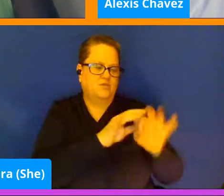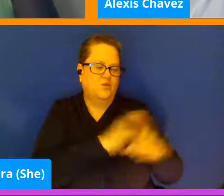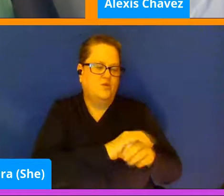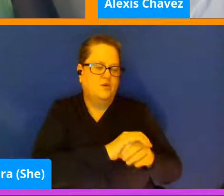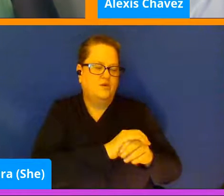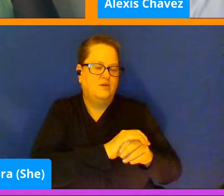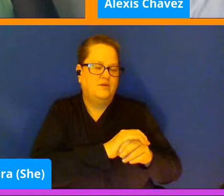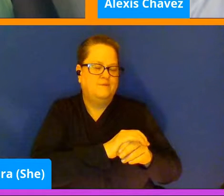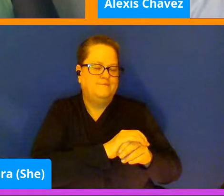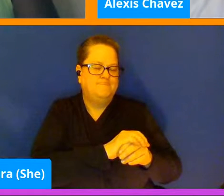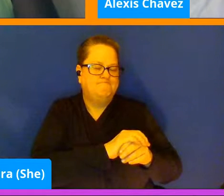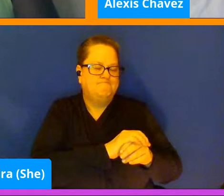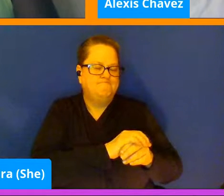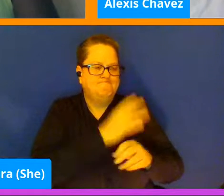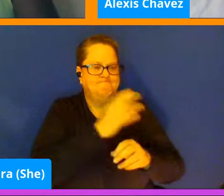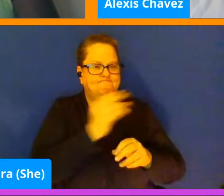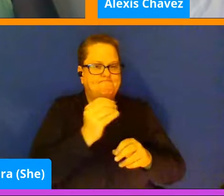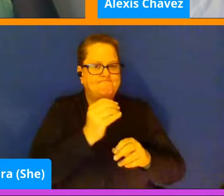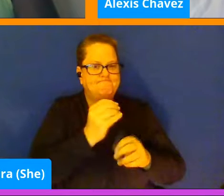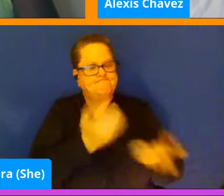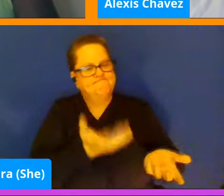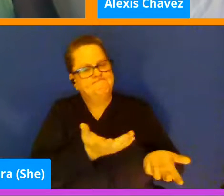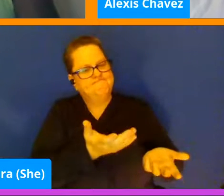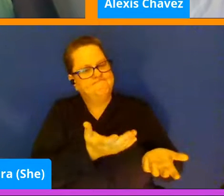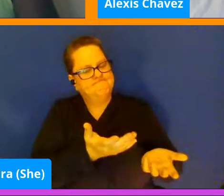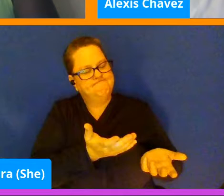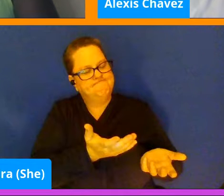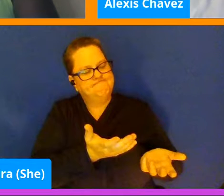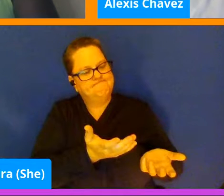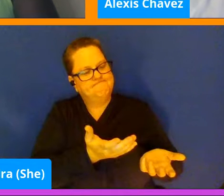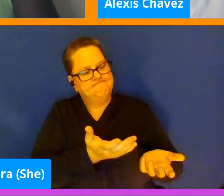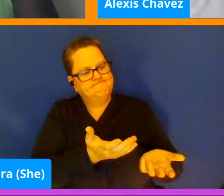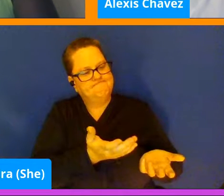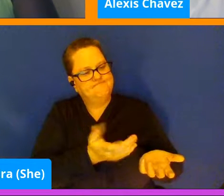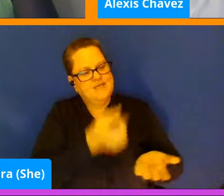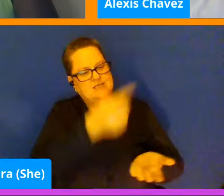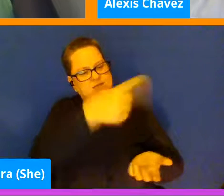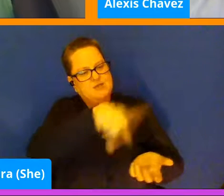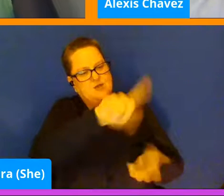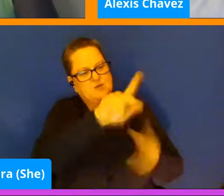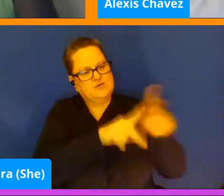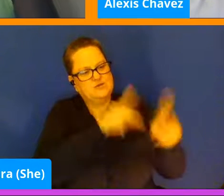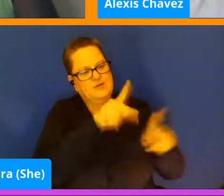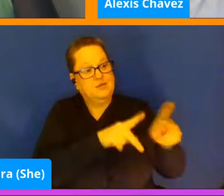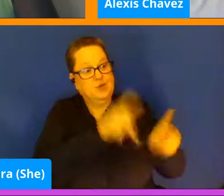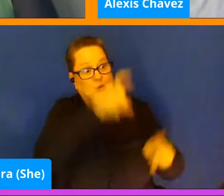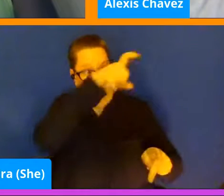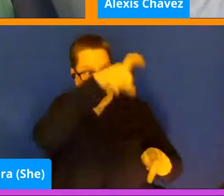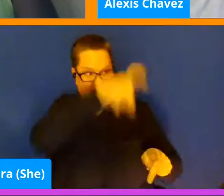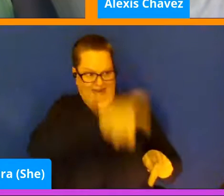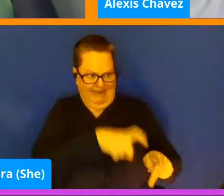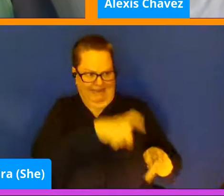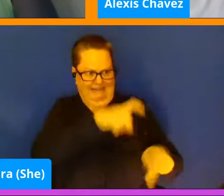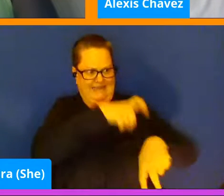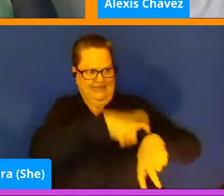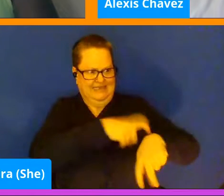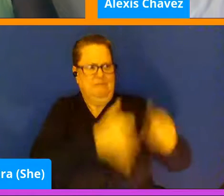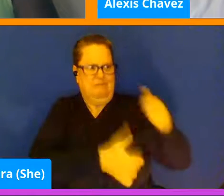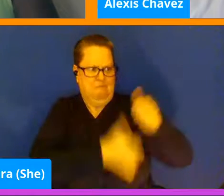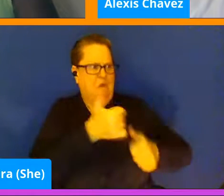is those folks who really need that time the most